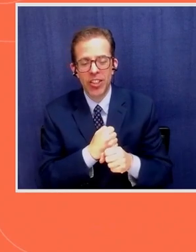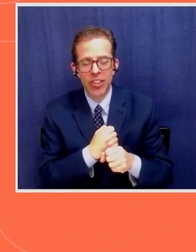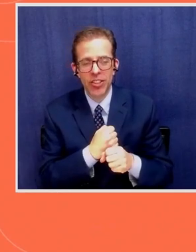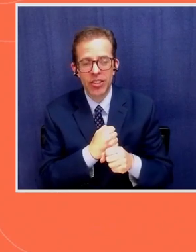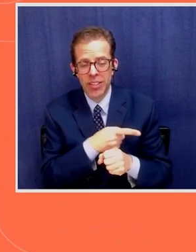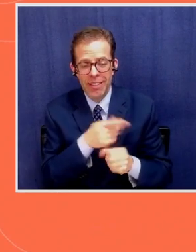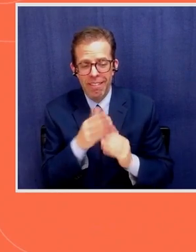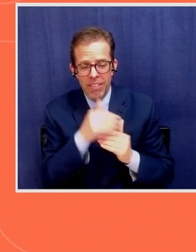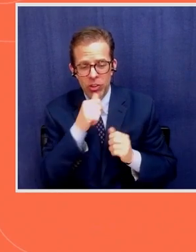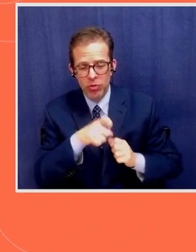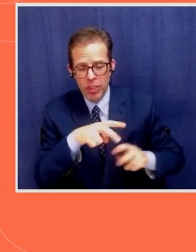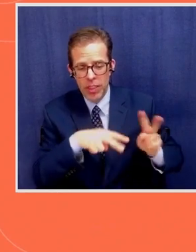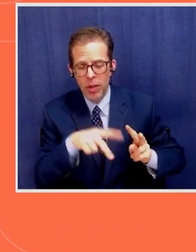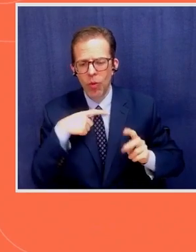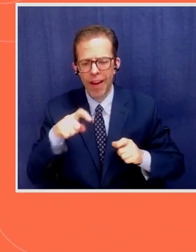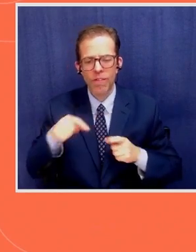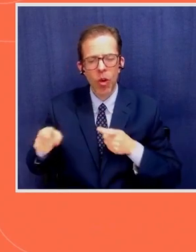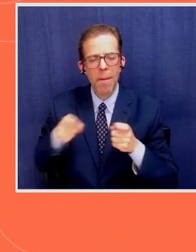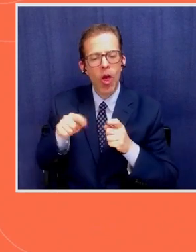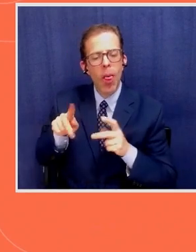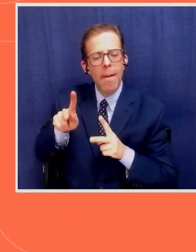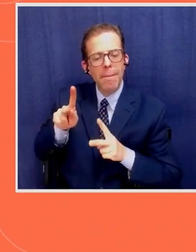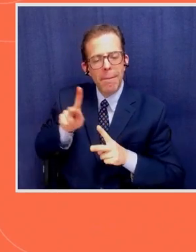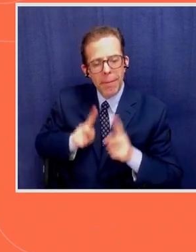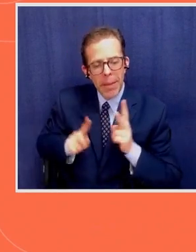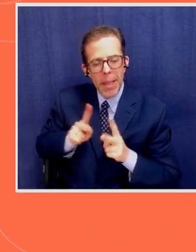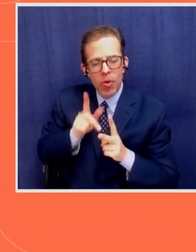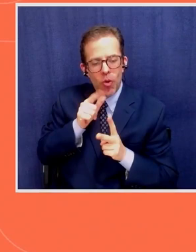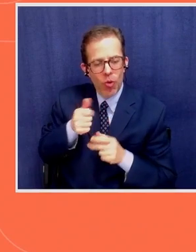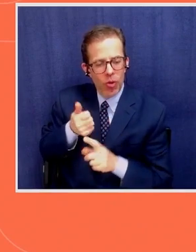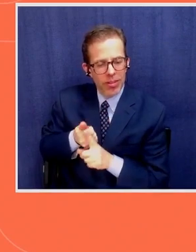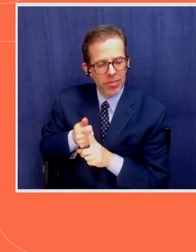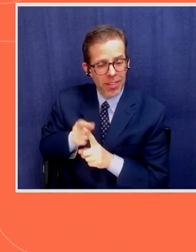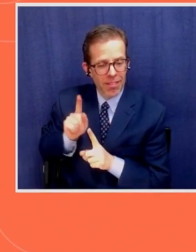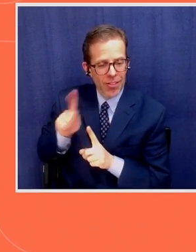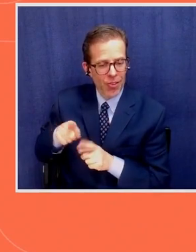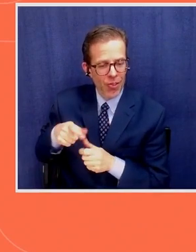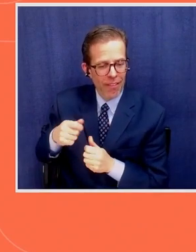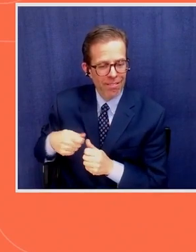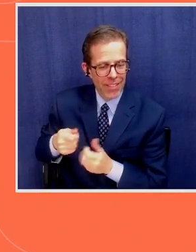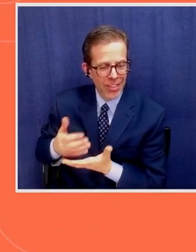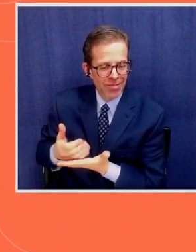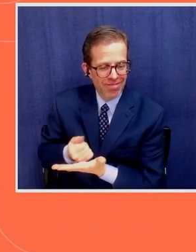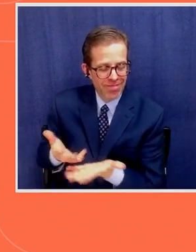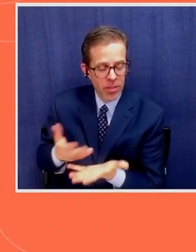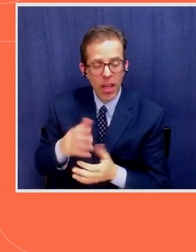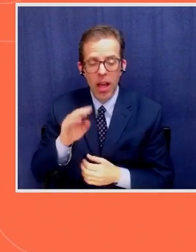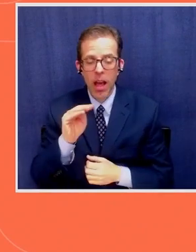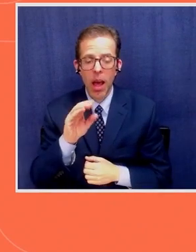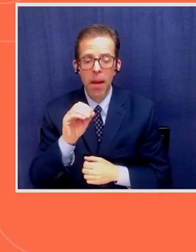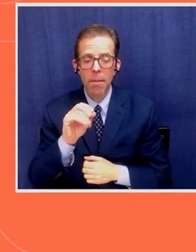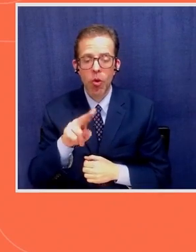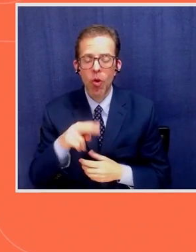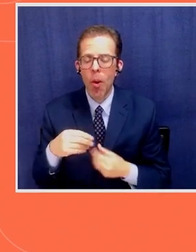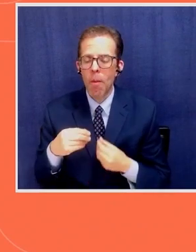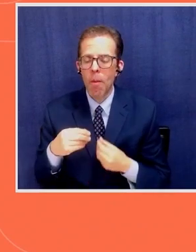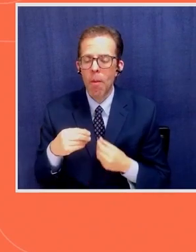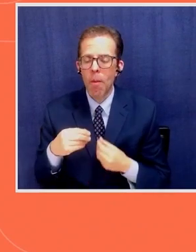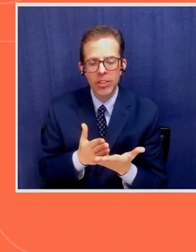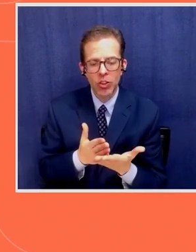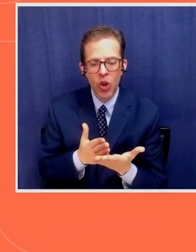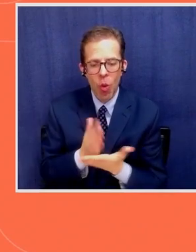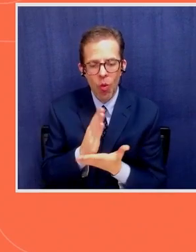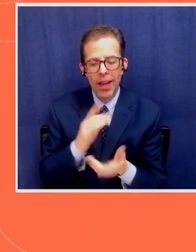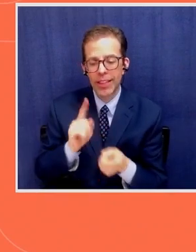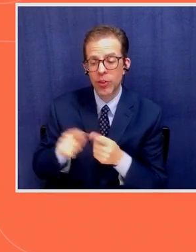How to manage the people that fish. So the MOU provides the right to the lead institutions to